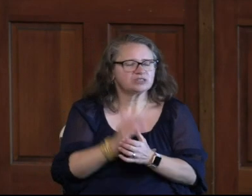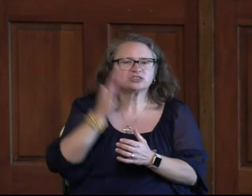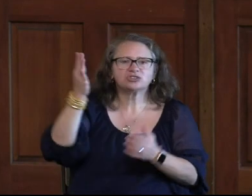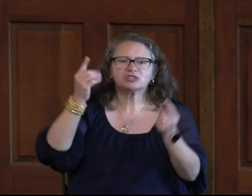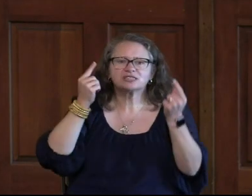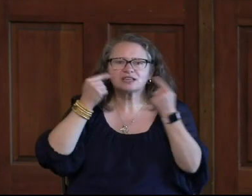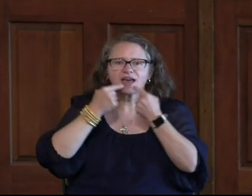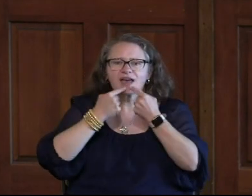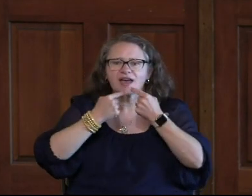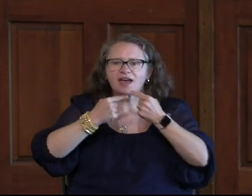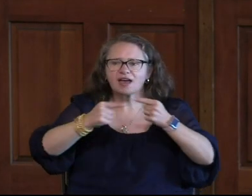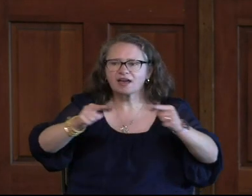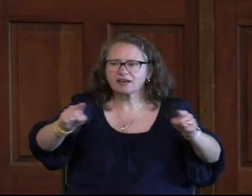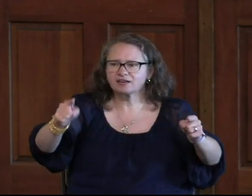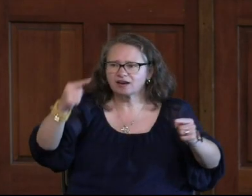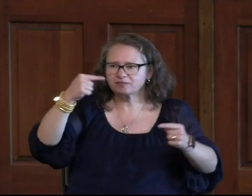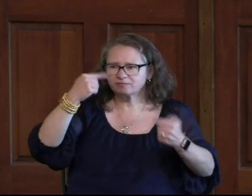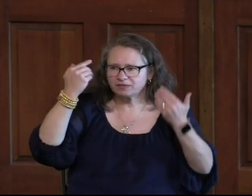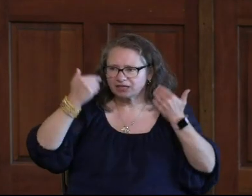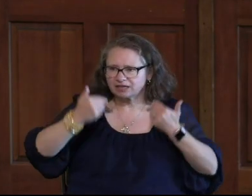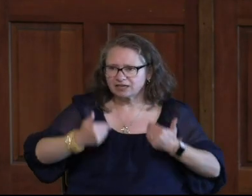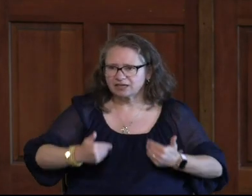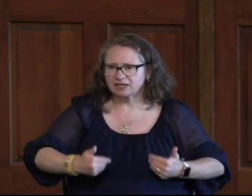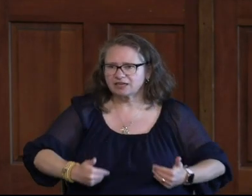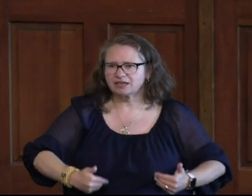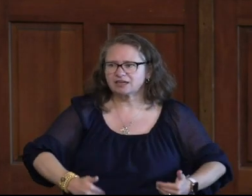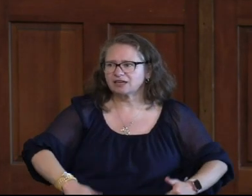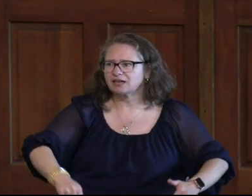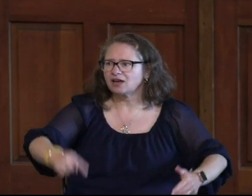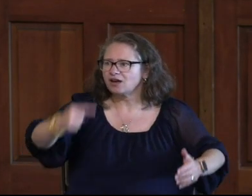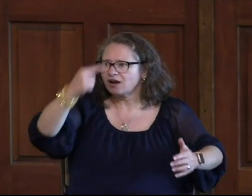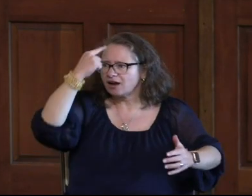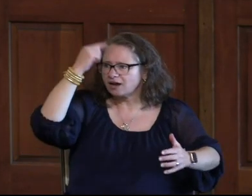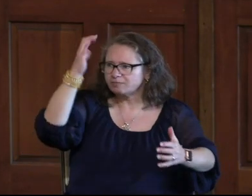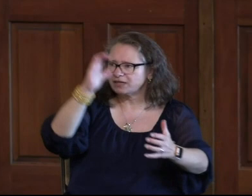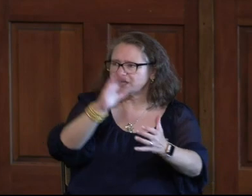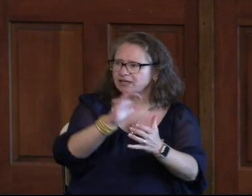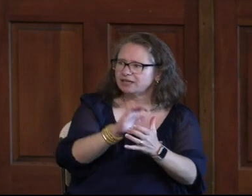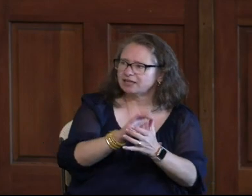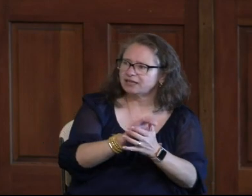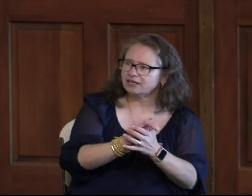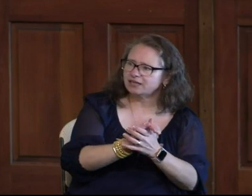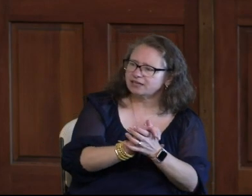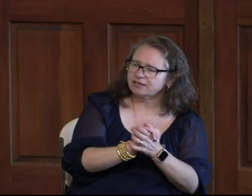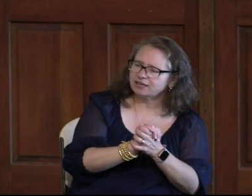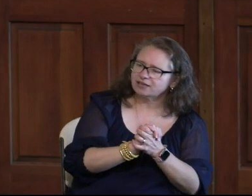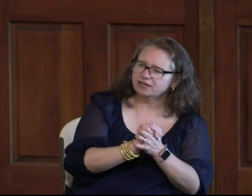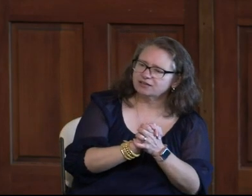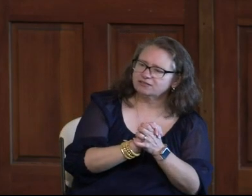What you say of me I believe